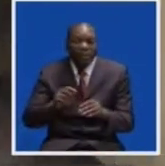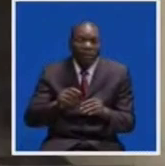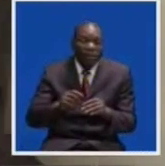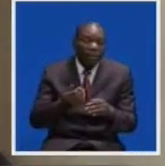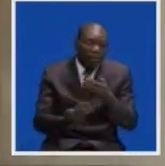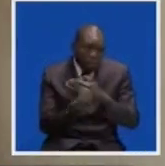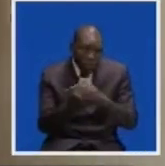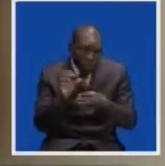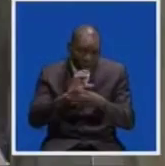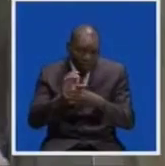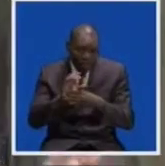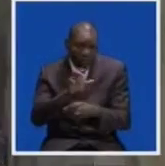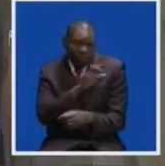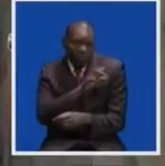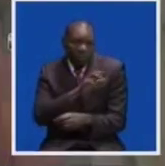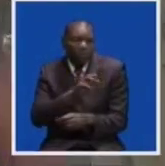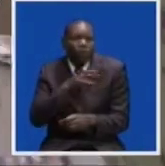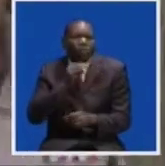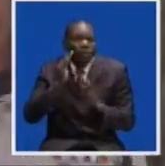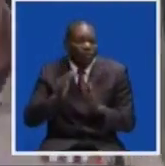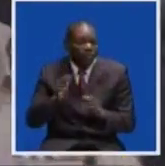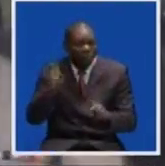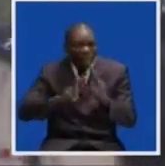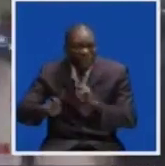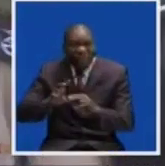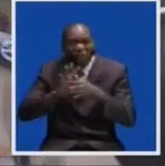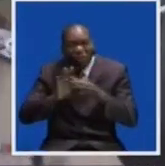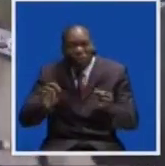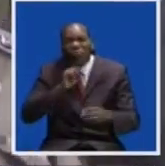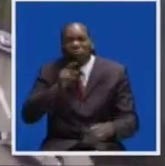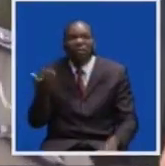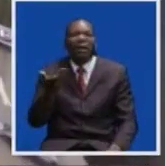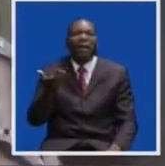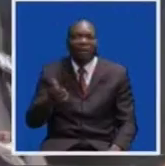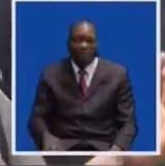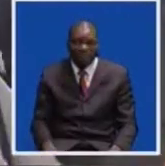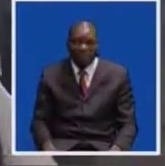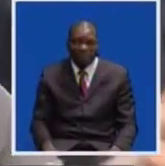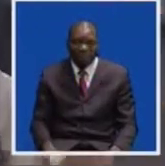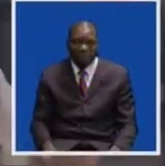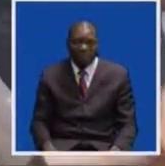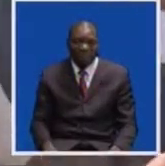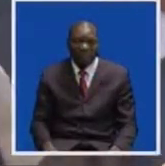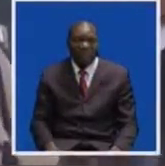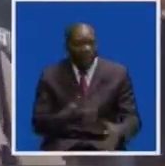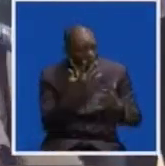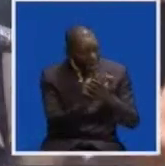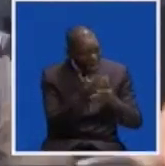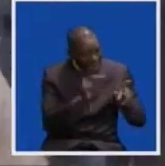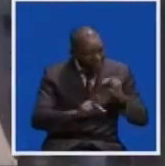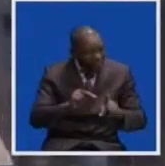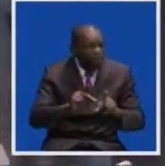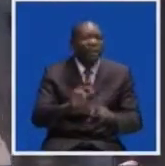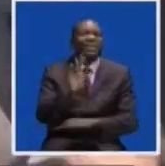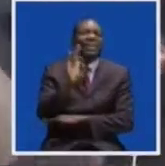morning visited the area. The story is baseless. There is nothing like that. The people that were detained in these cells were